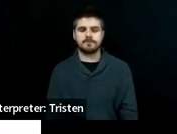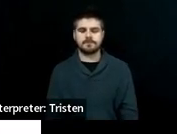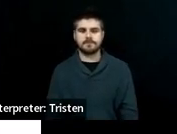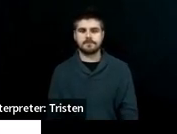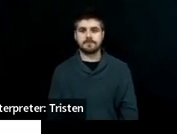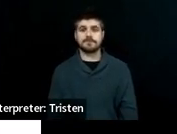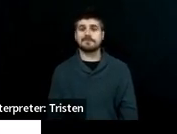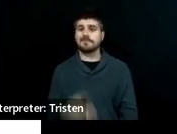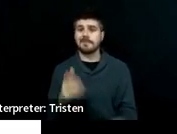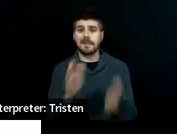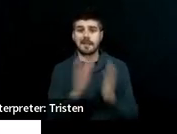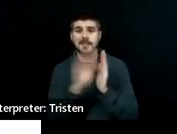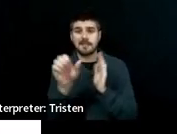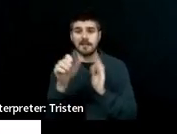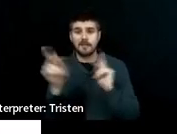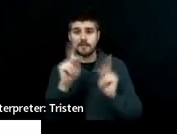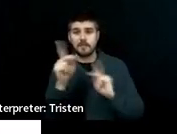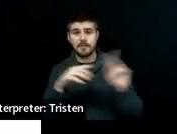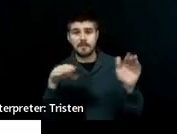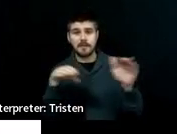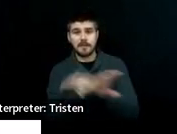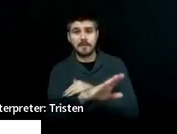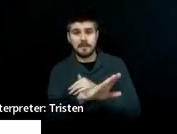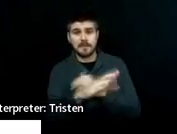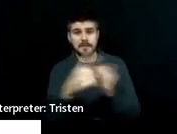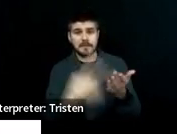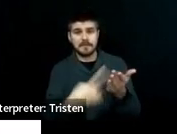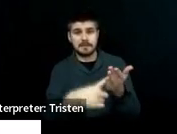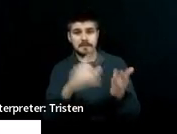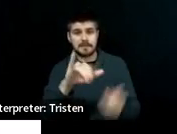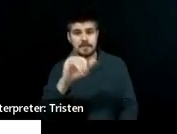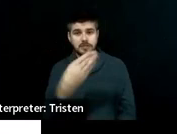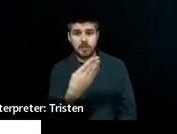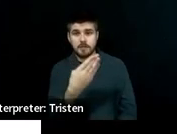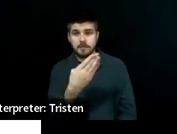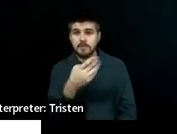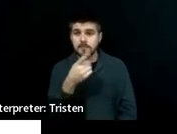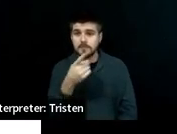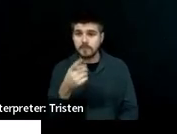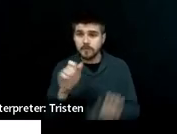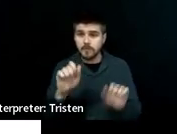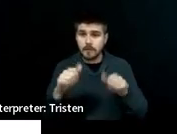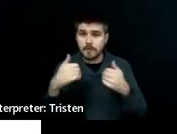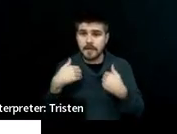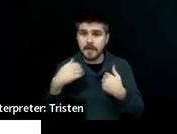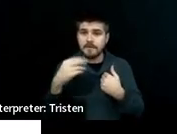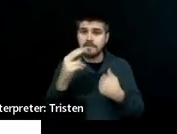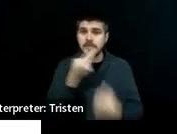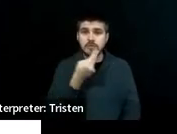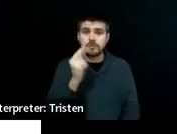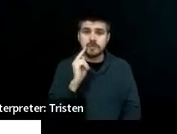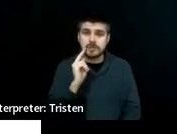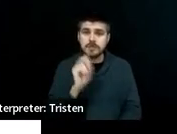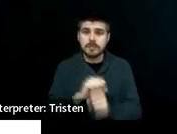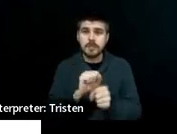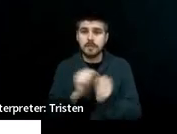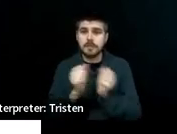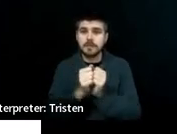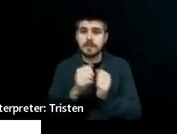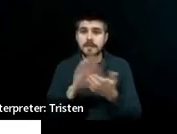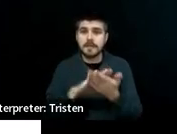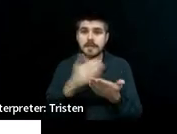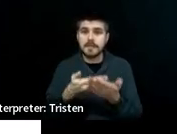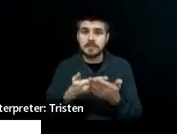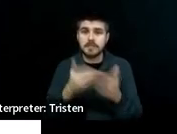and talk about those jobs. You know, your school probably has a nutritionist that works with your your kitchens to plan menus.